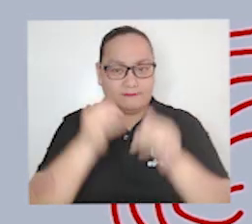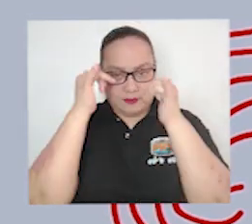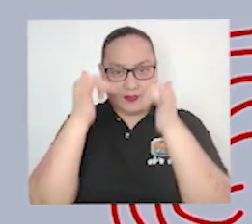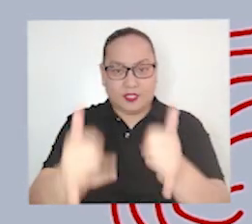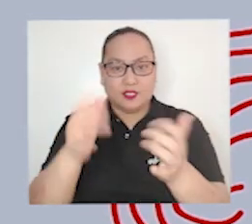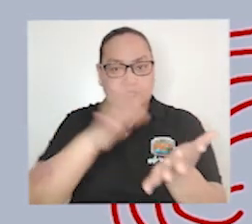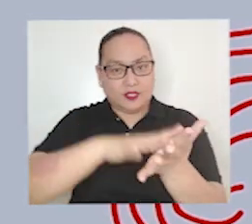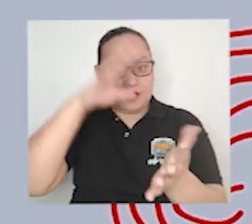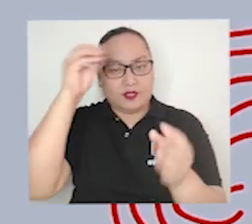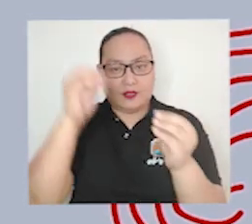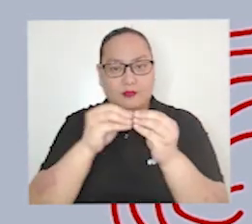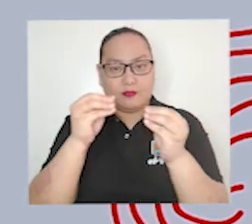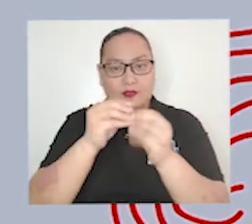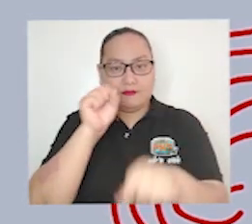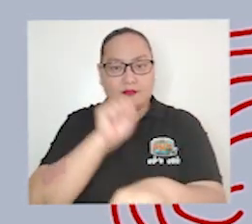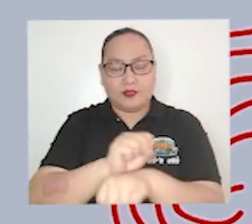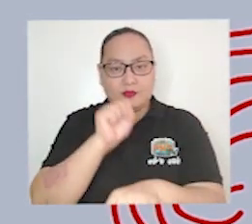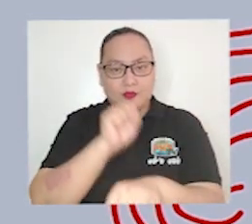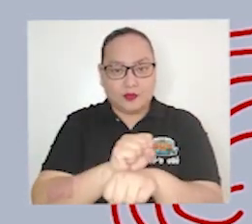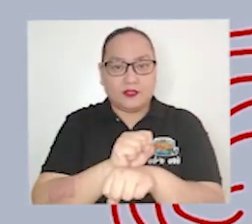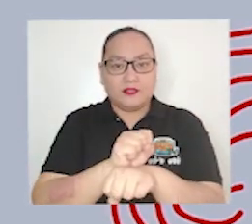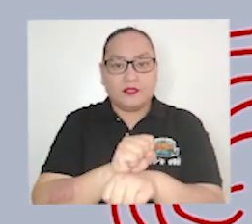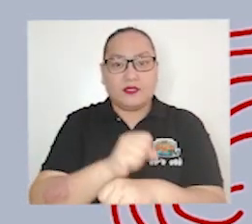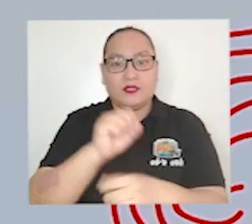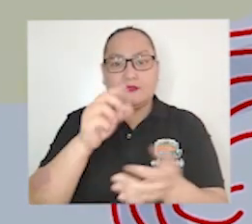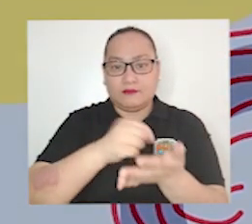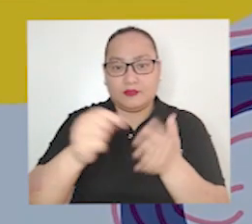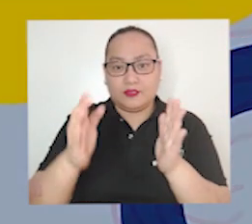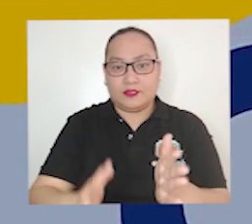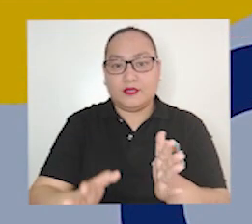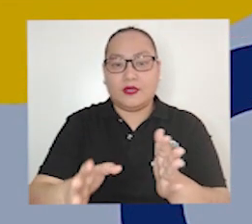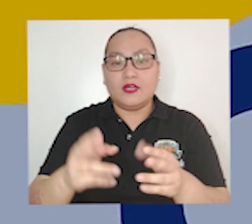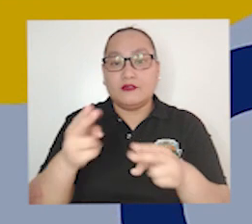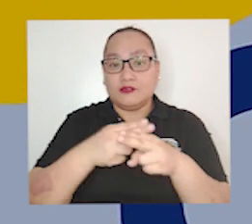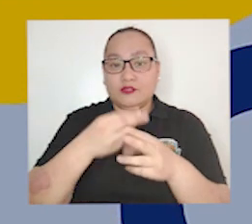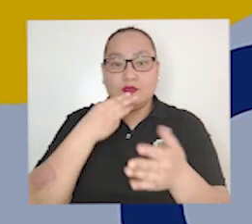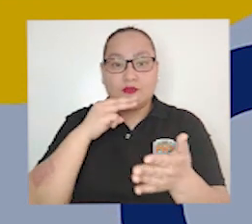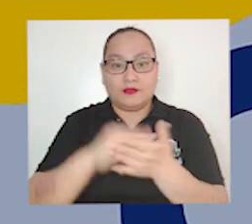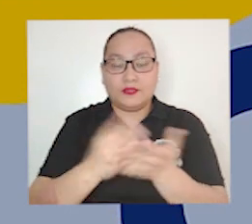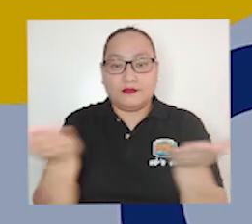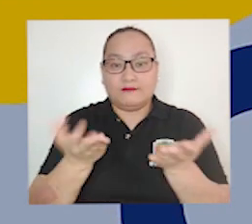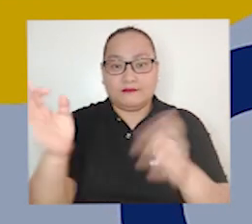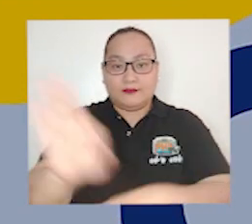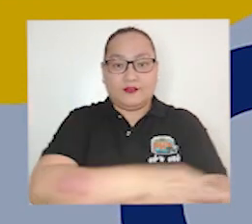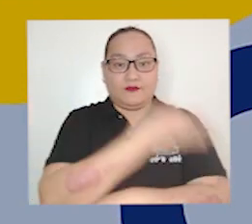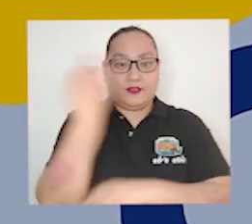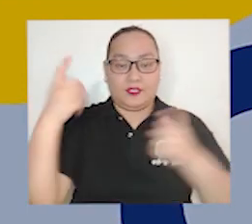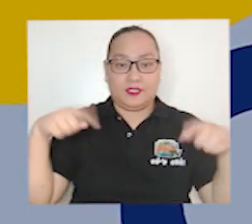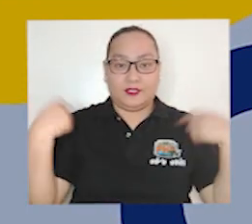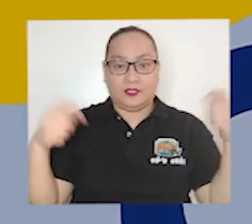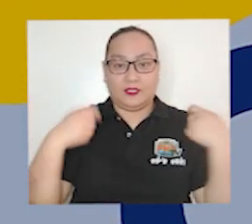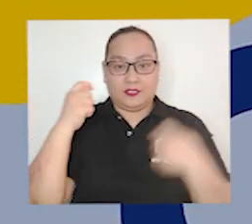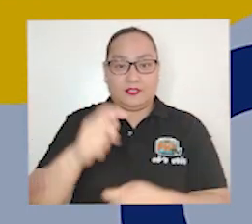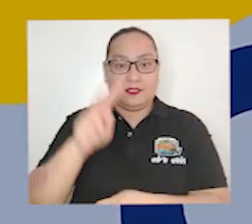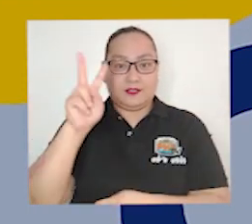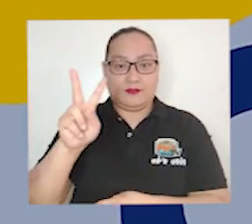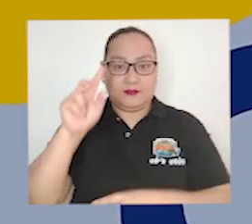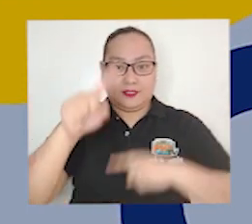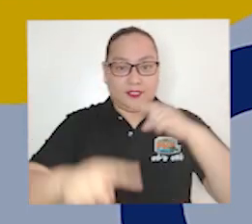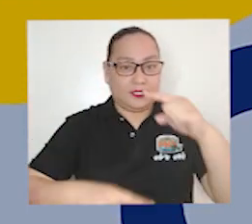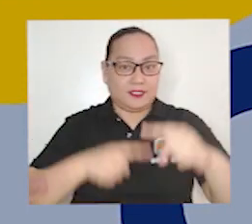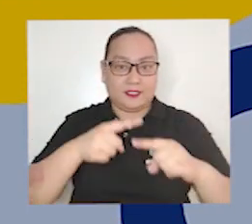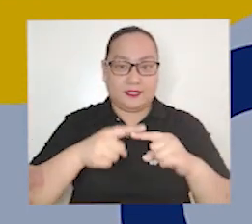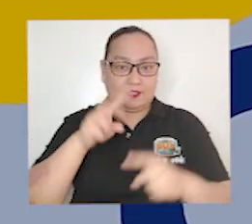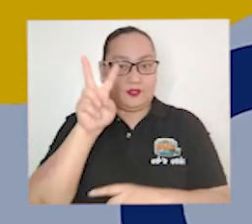as we learn more about the works of this journalist after a short break right here on Fernandino